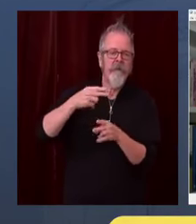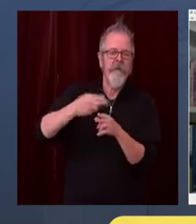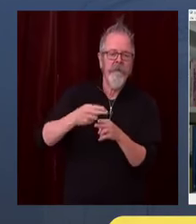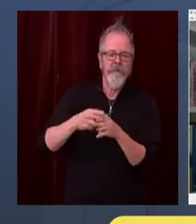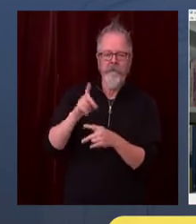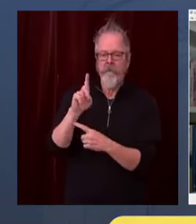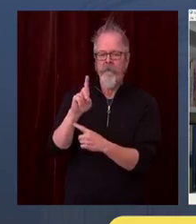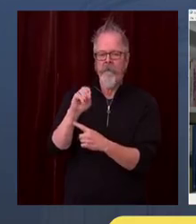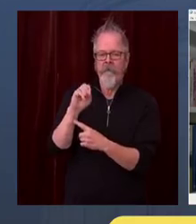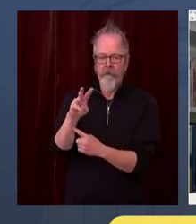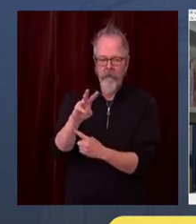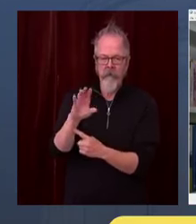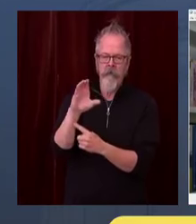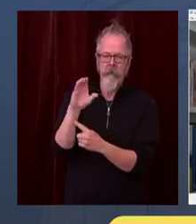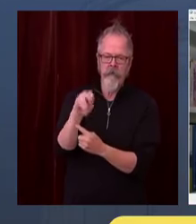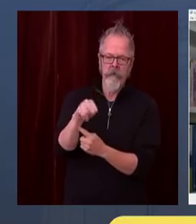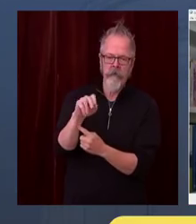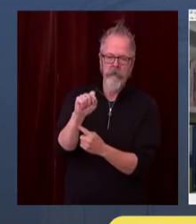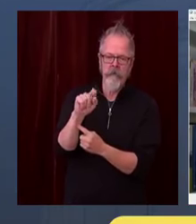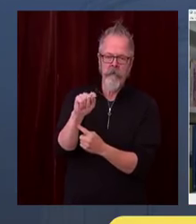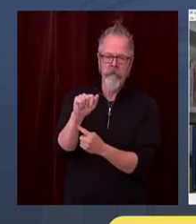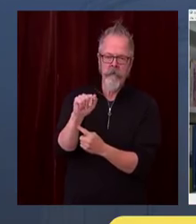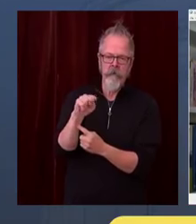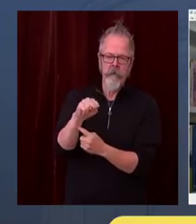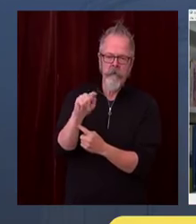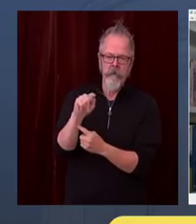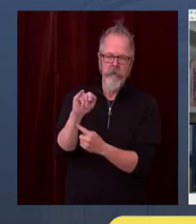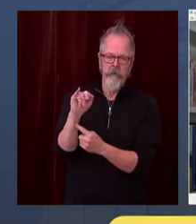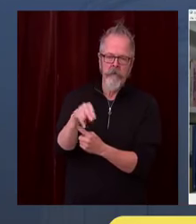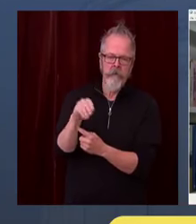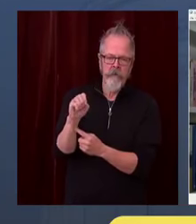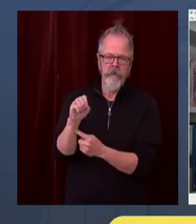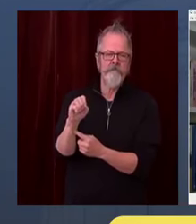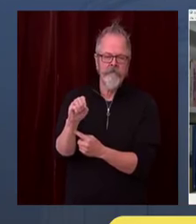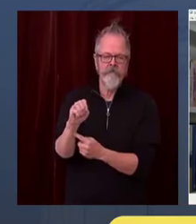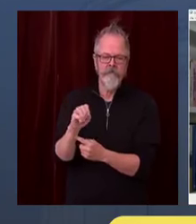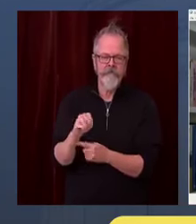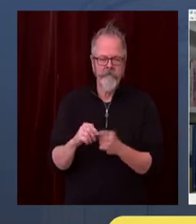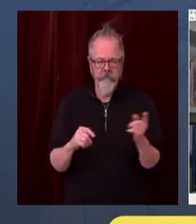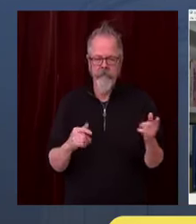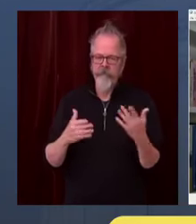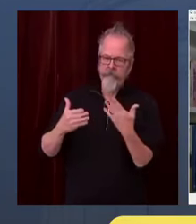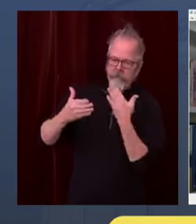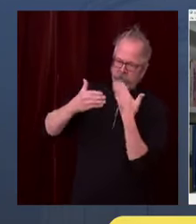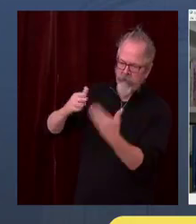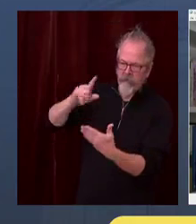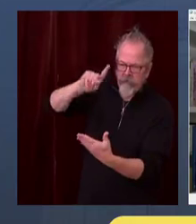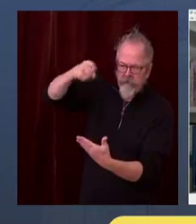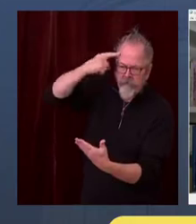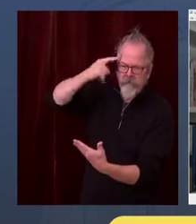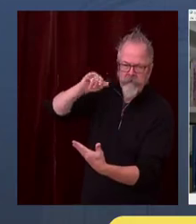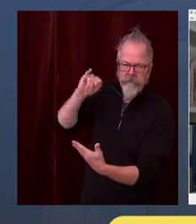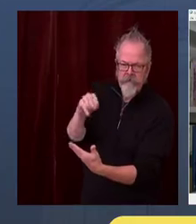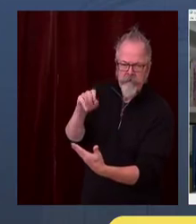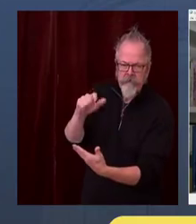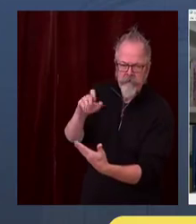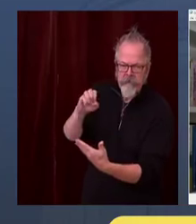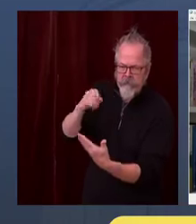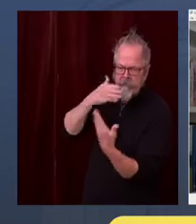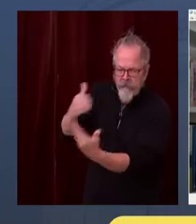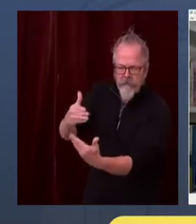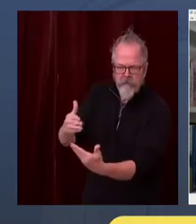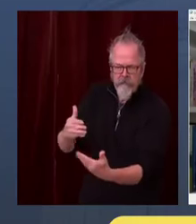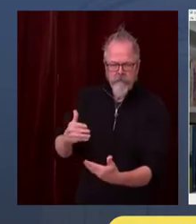increased by over 70% compared to the previous four weeks. In fact, was just earlier this week